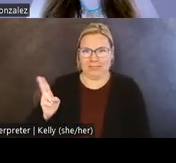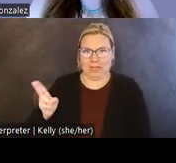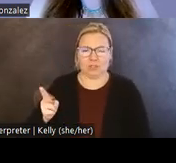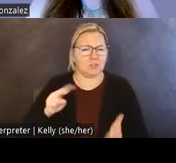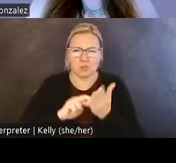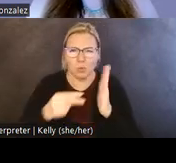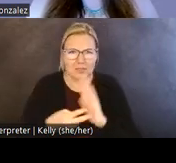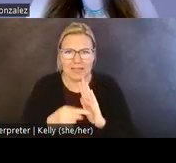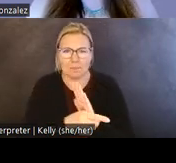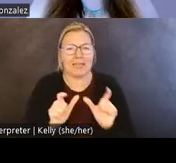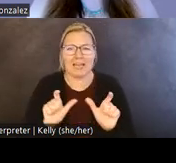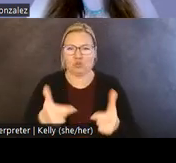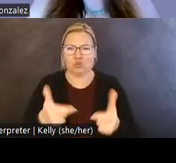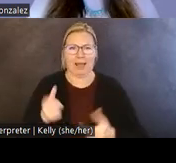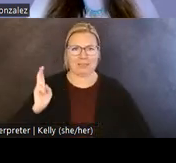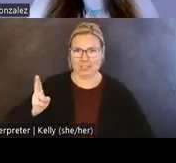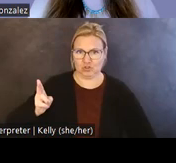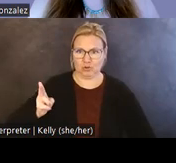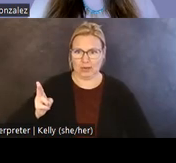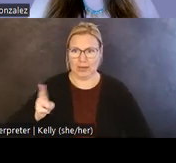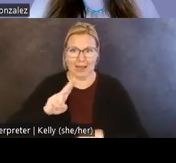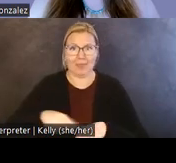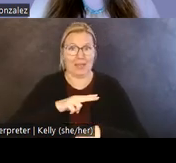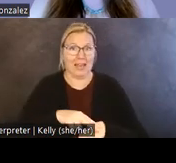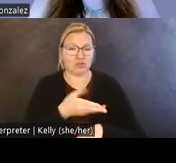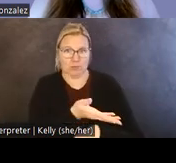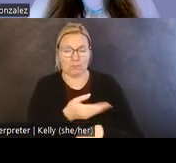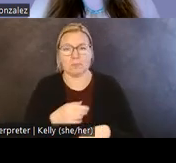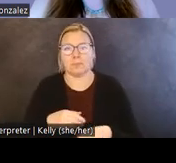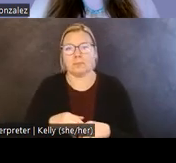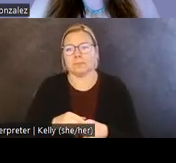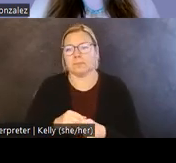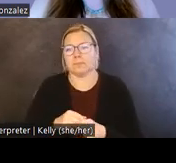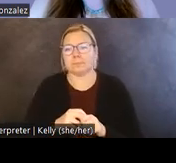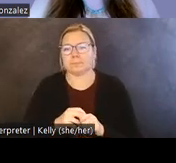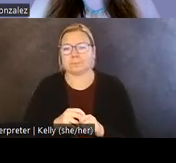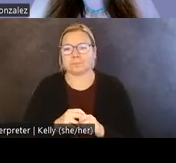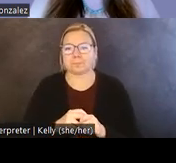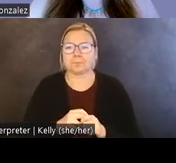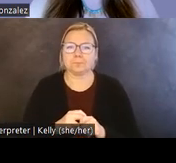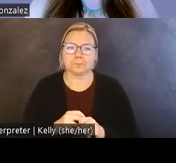context of a tribe's history and the nation of the tribe's history and the nation that it represents?